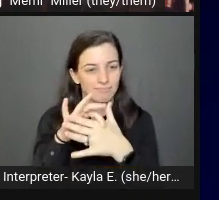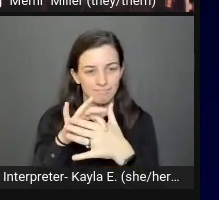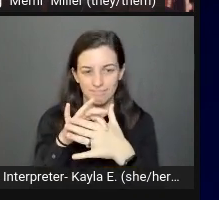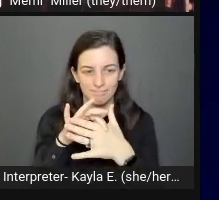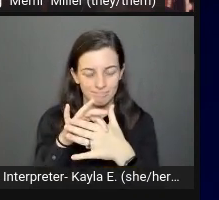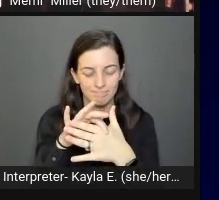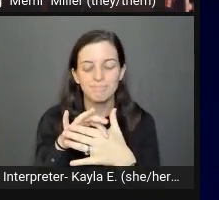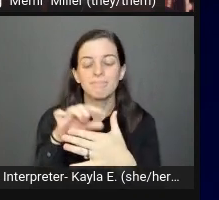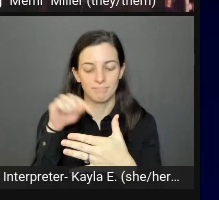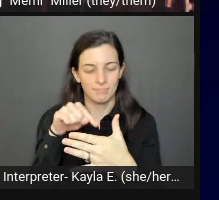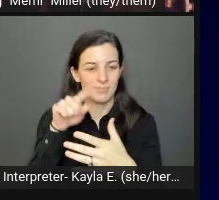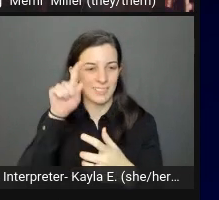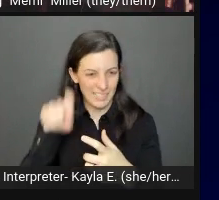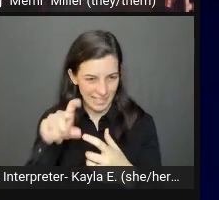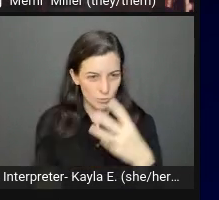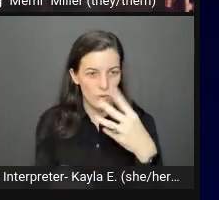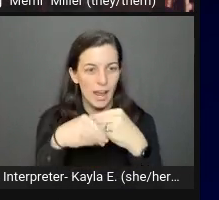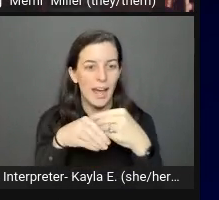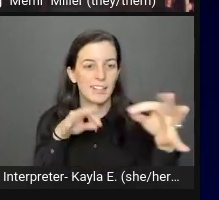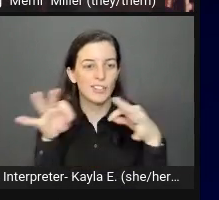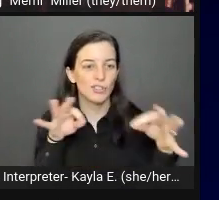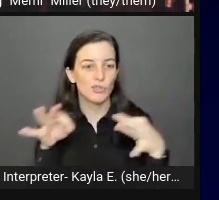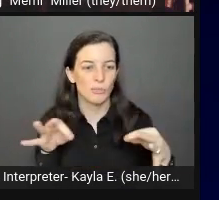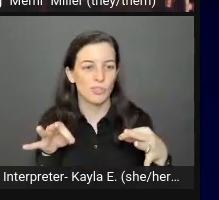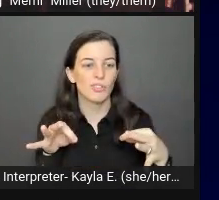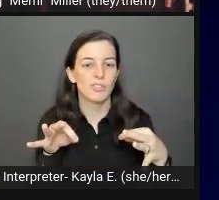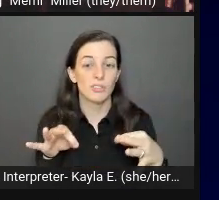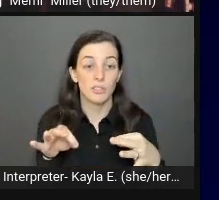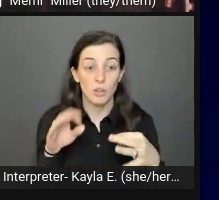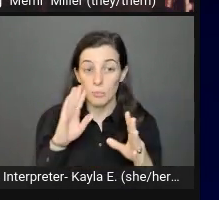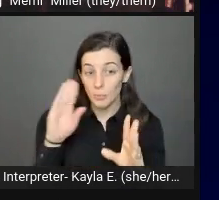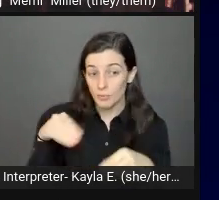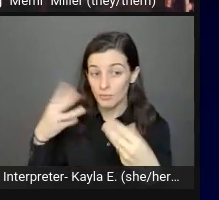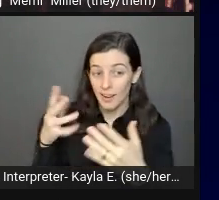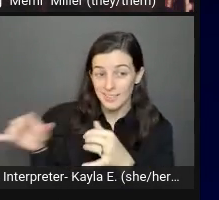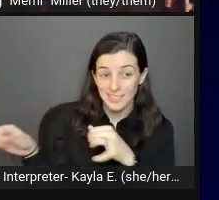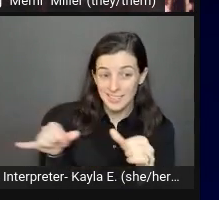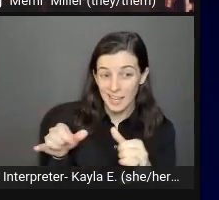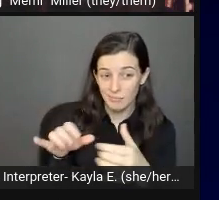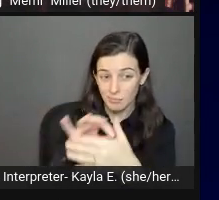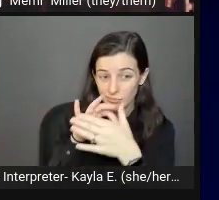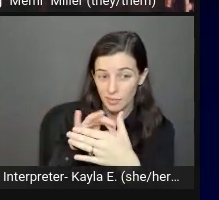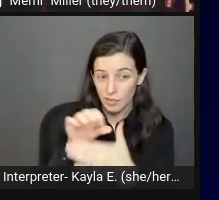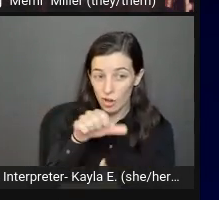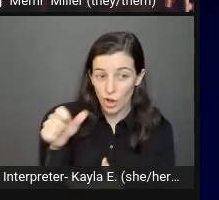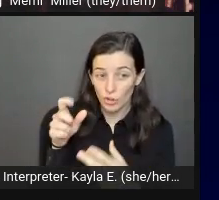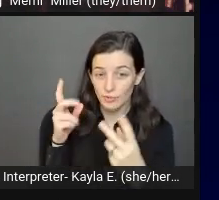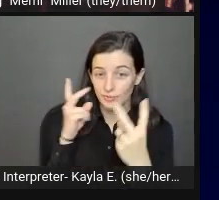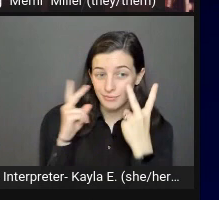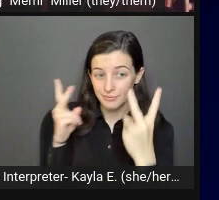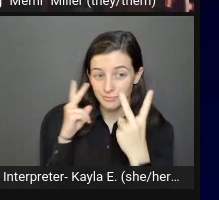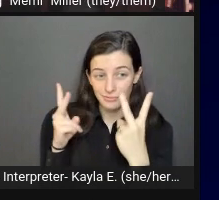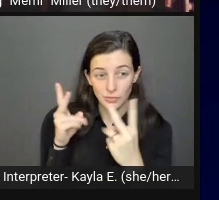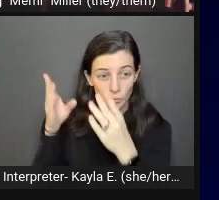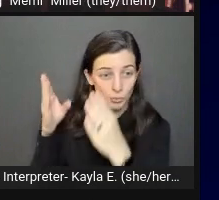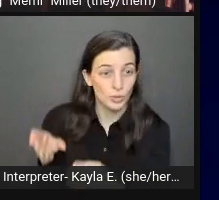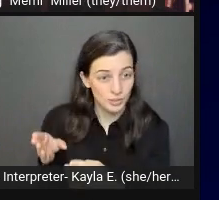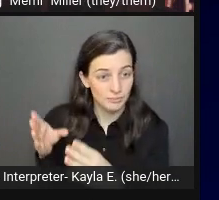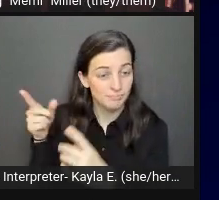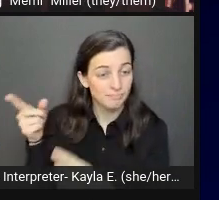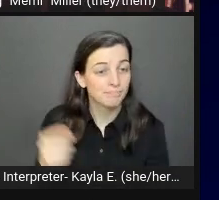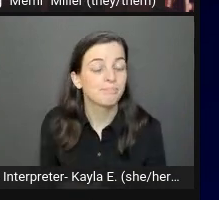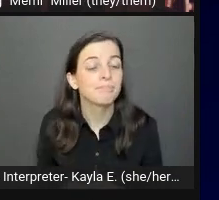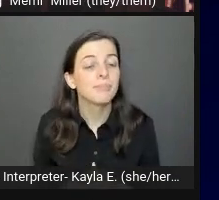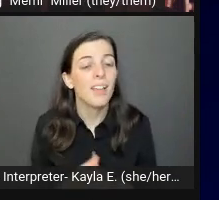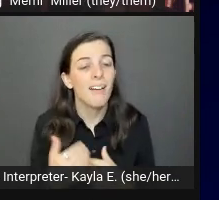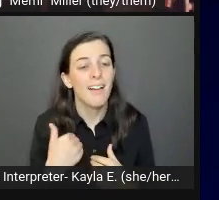needs to have a description that would provide the same context to a visually impaired user as a sighted user. I have two